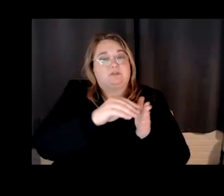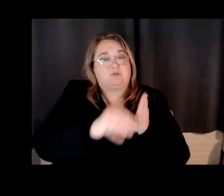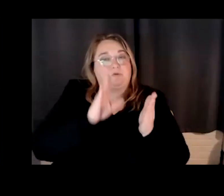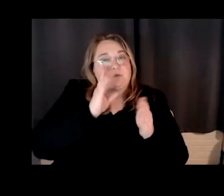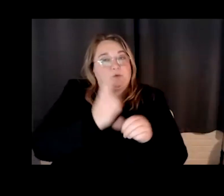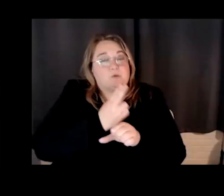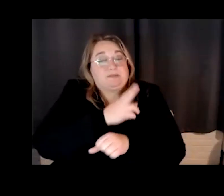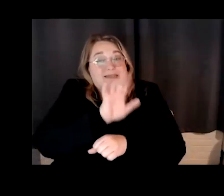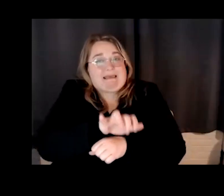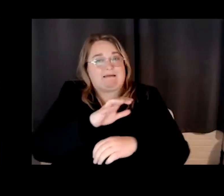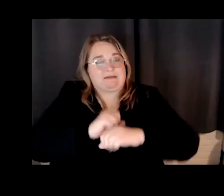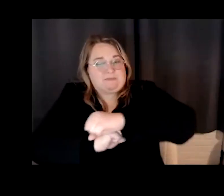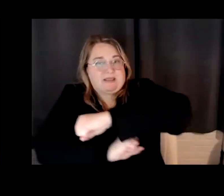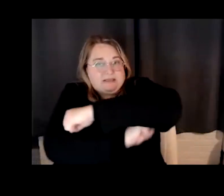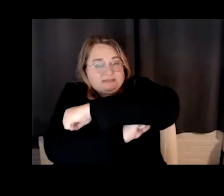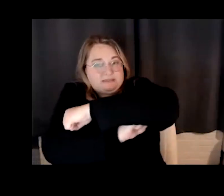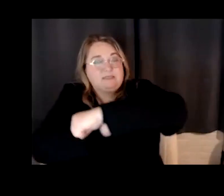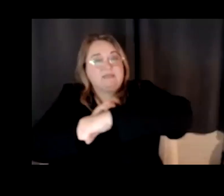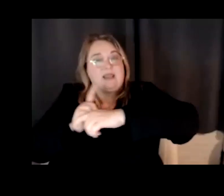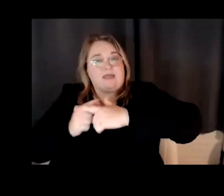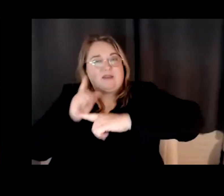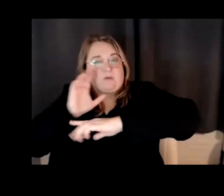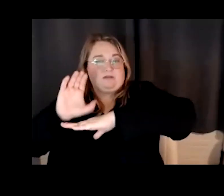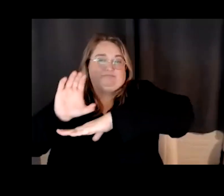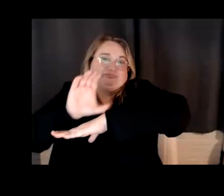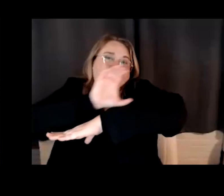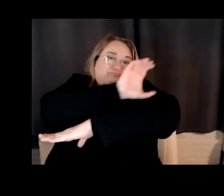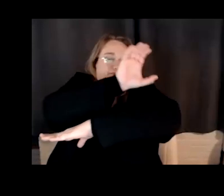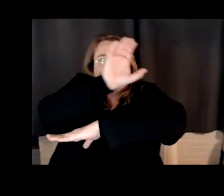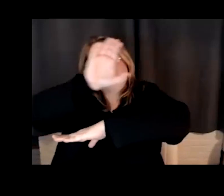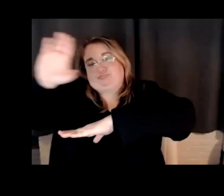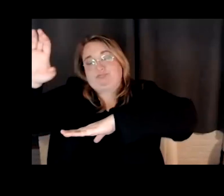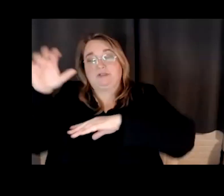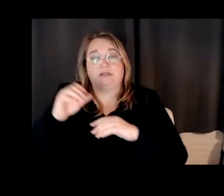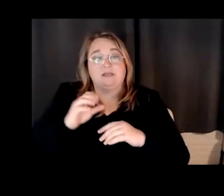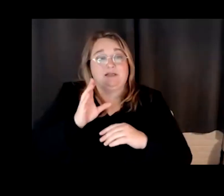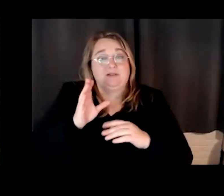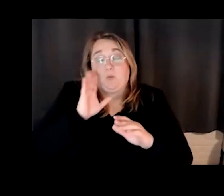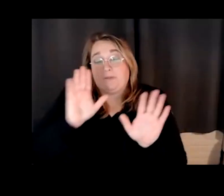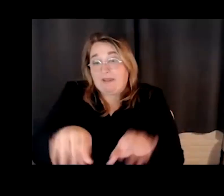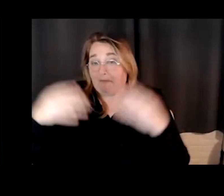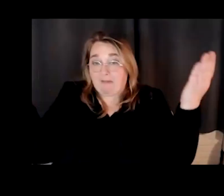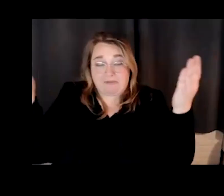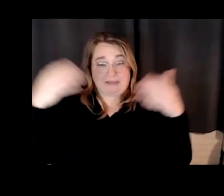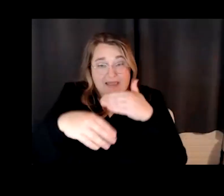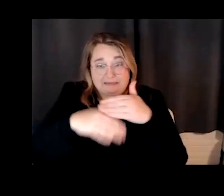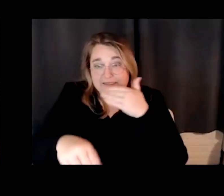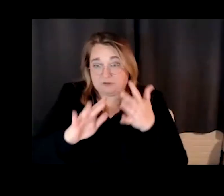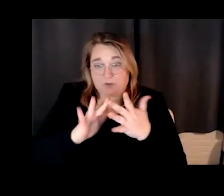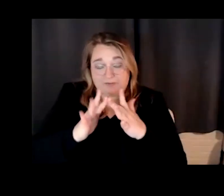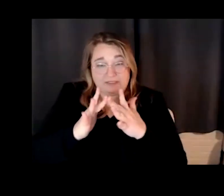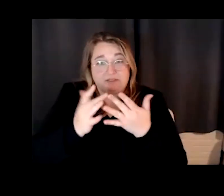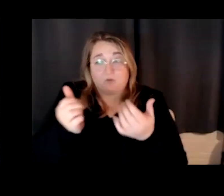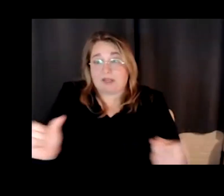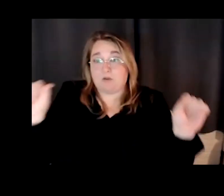and it will be a public website. So, um, it will be out there in the world. So anyone who, you know, is interested